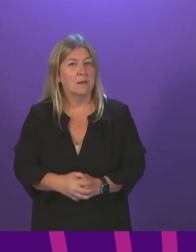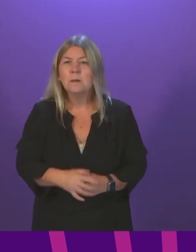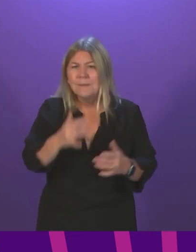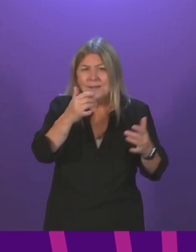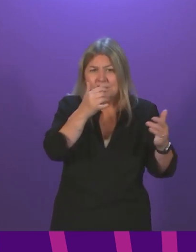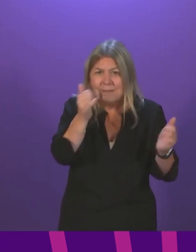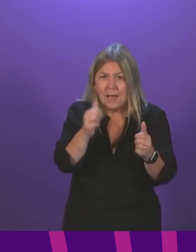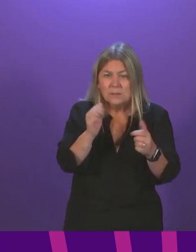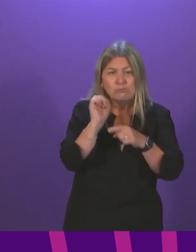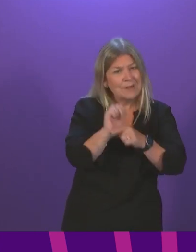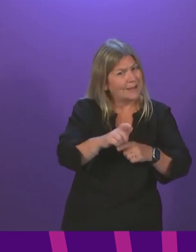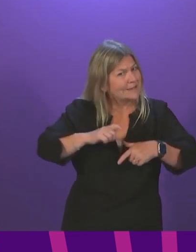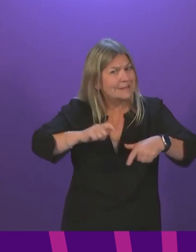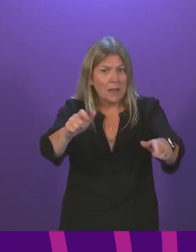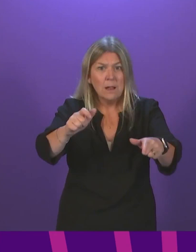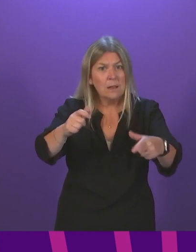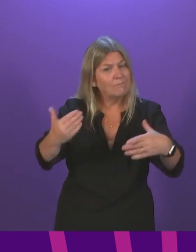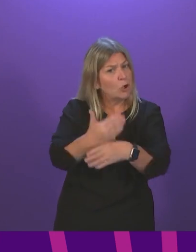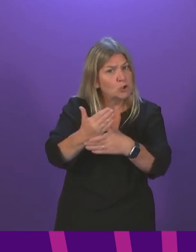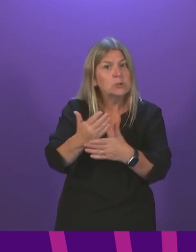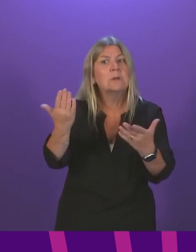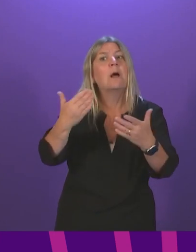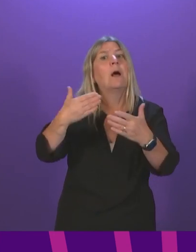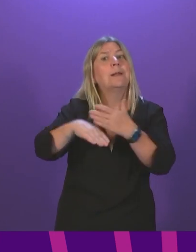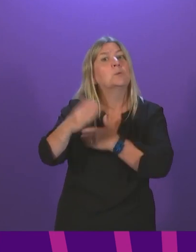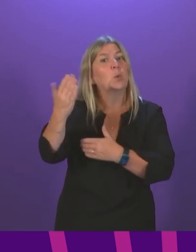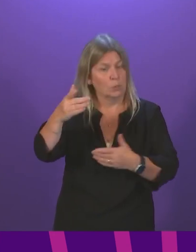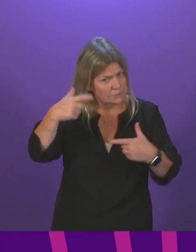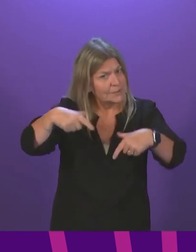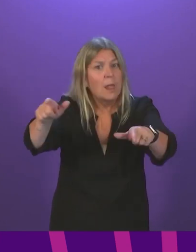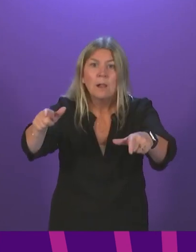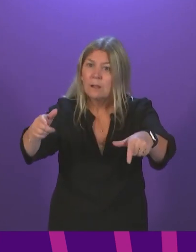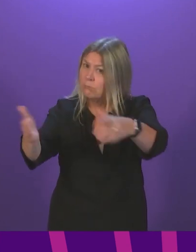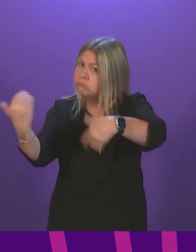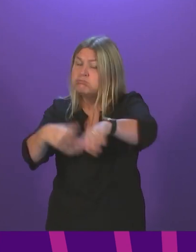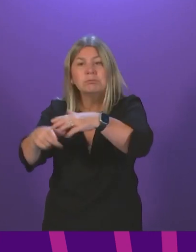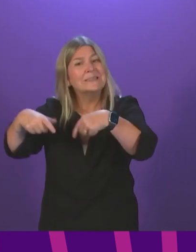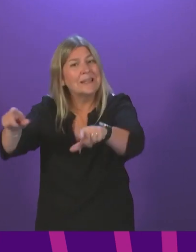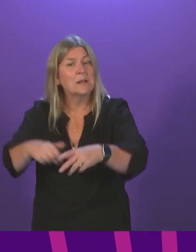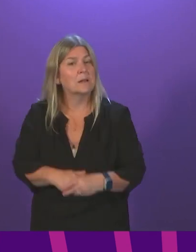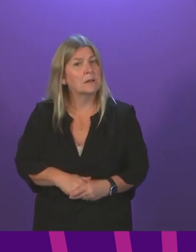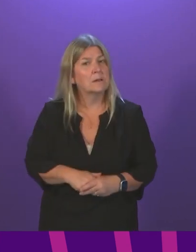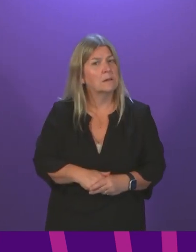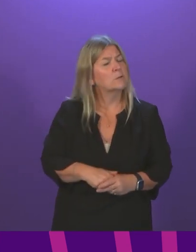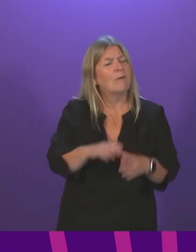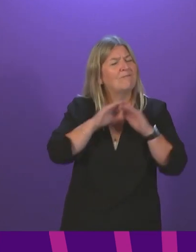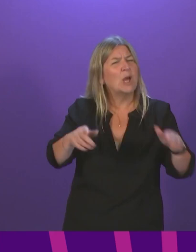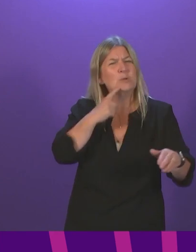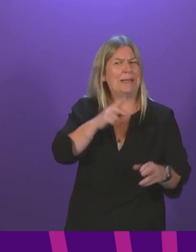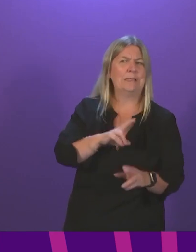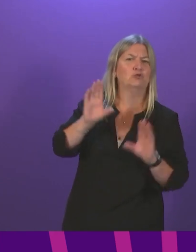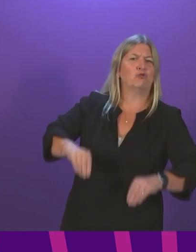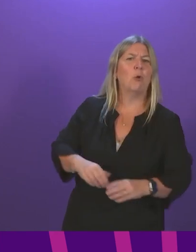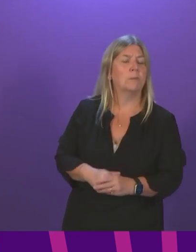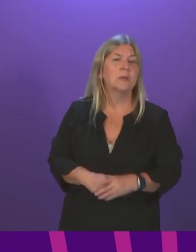in schools and it is not correct to say that it has. It is functioning on a more targeted